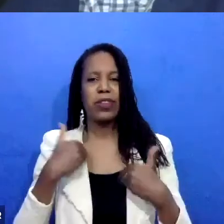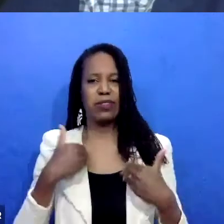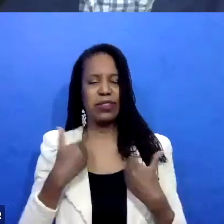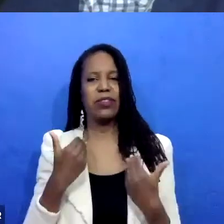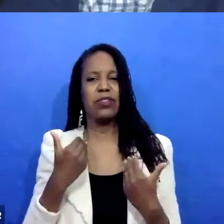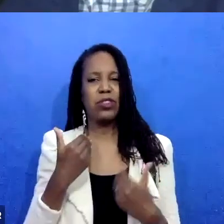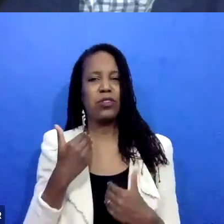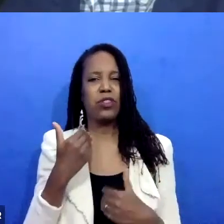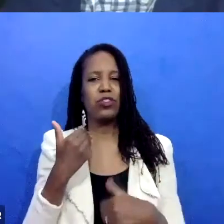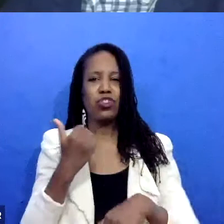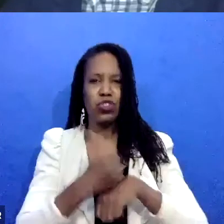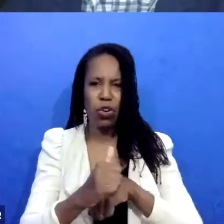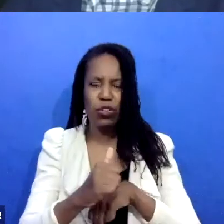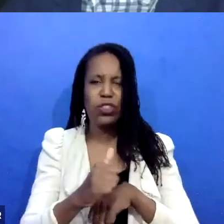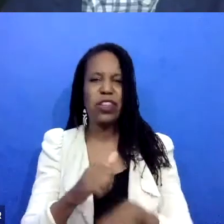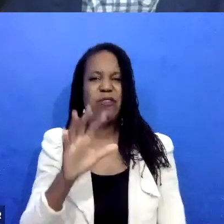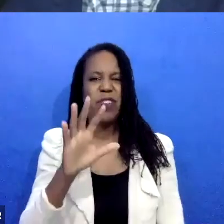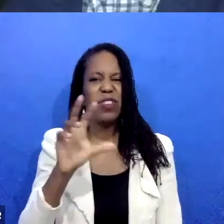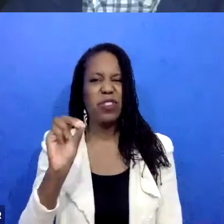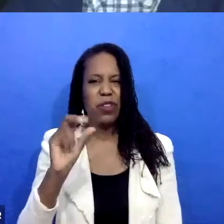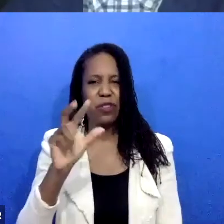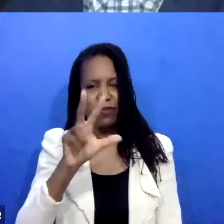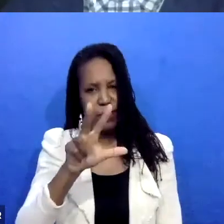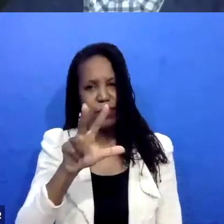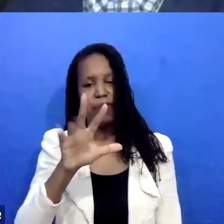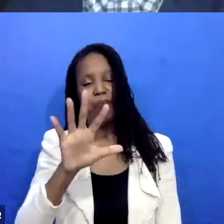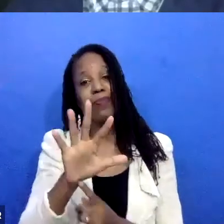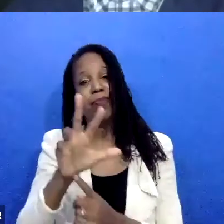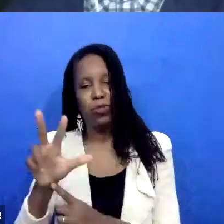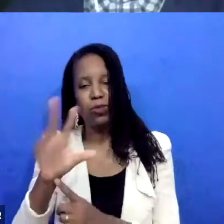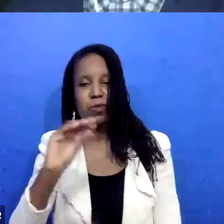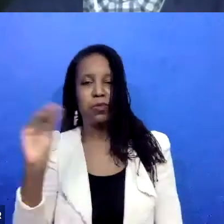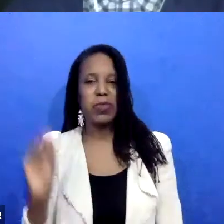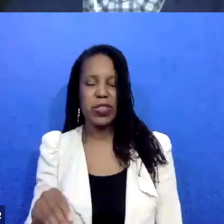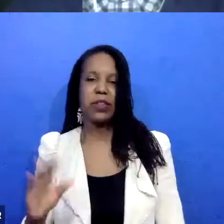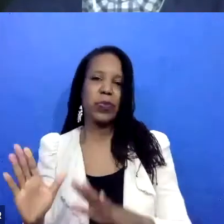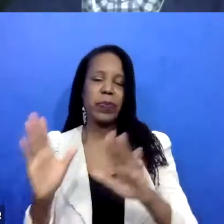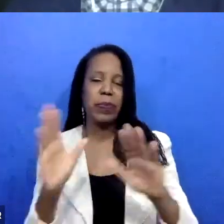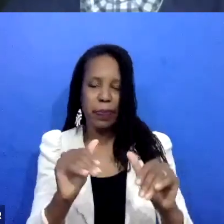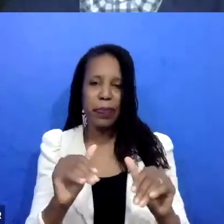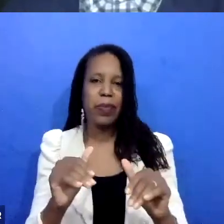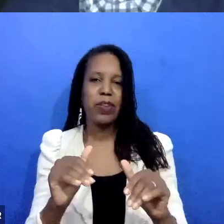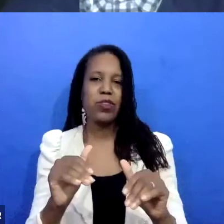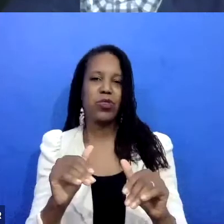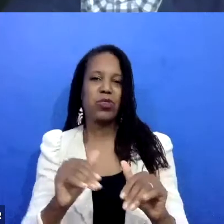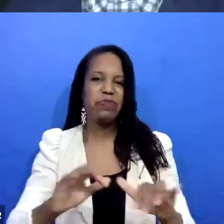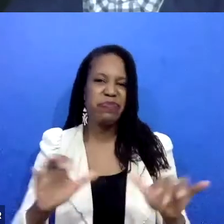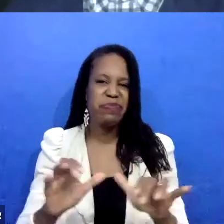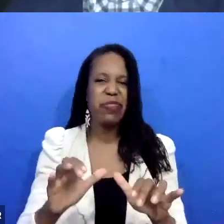had a 53% recidivism rate. So that was pretty astounding to us. Really wonderful data.